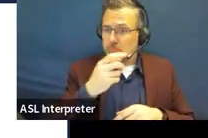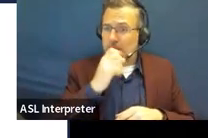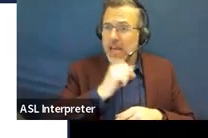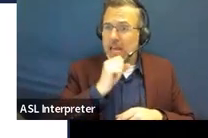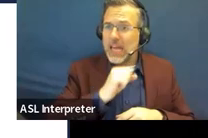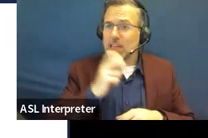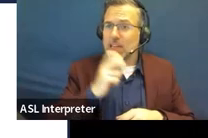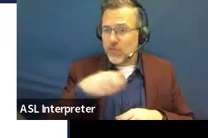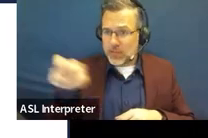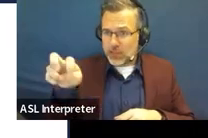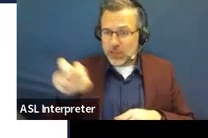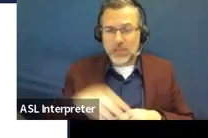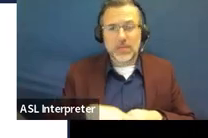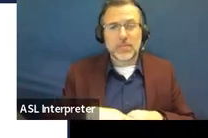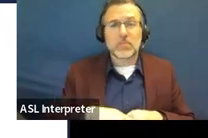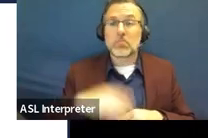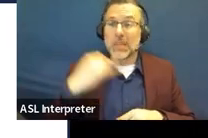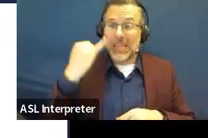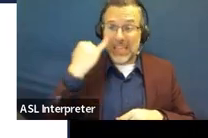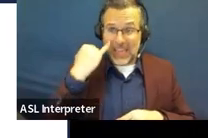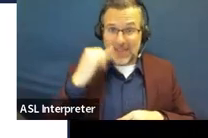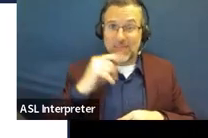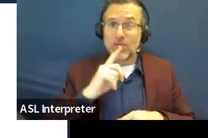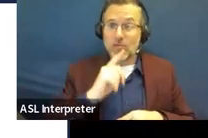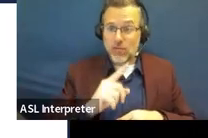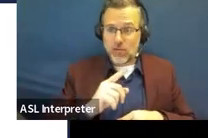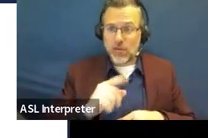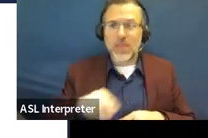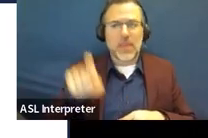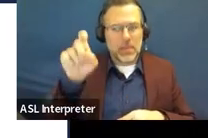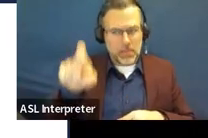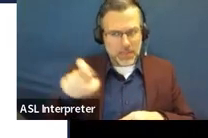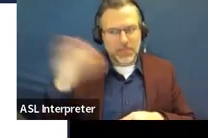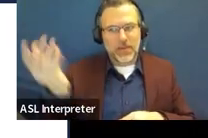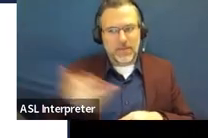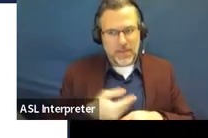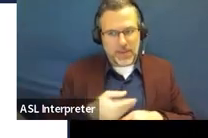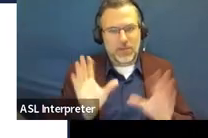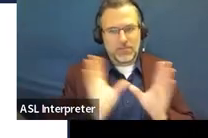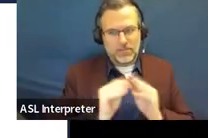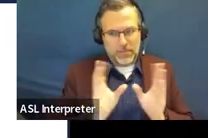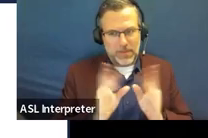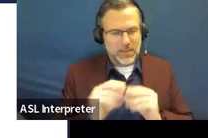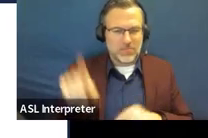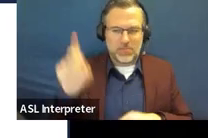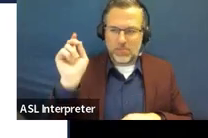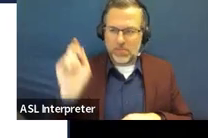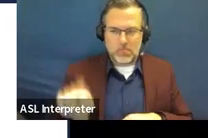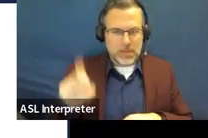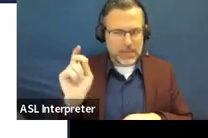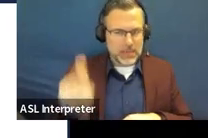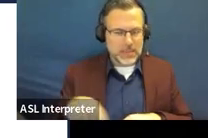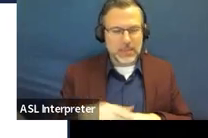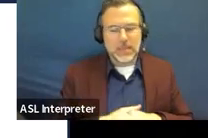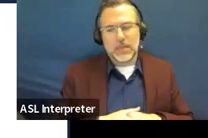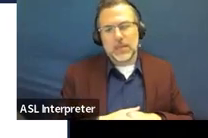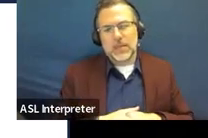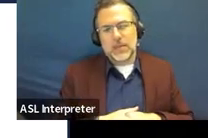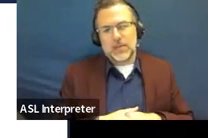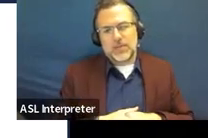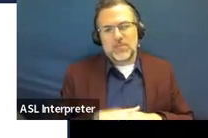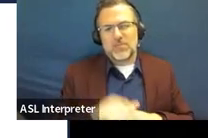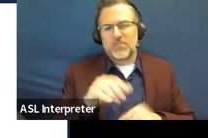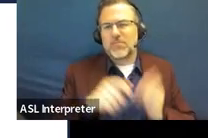If the student is of transition age, they must be invited to the meeting. And that goes into detail in the procedural